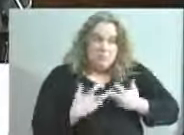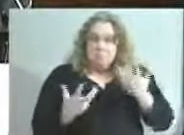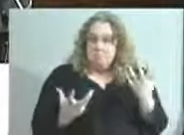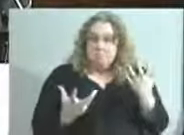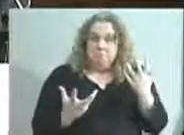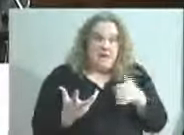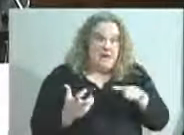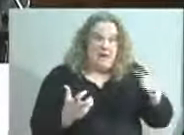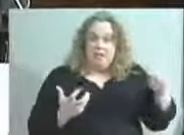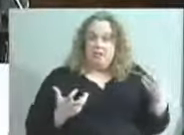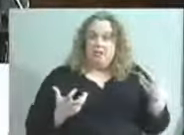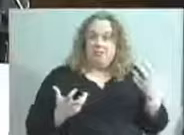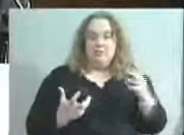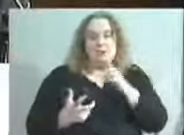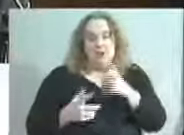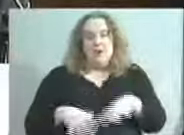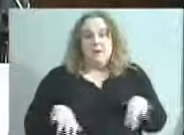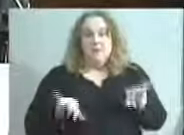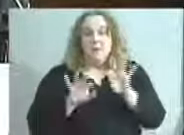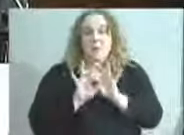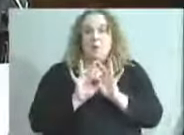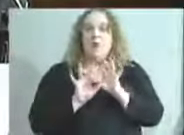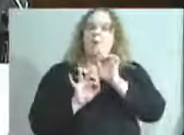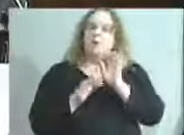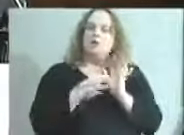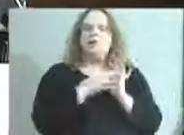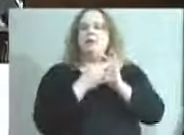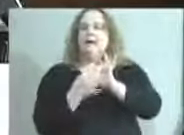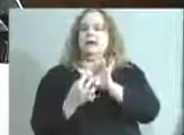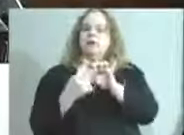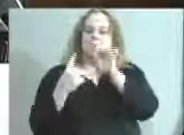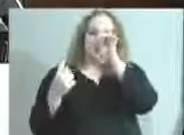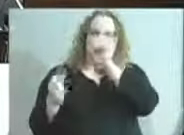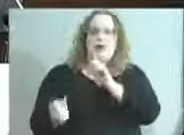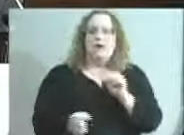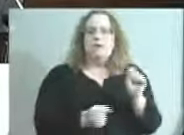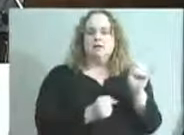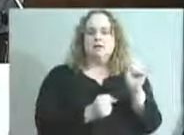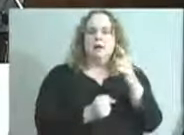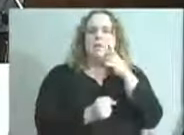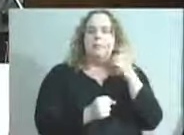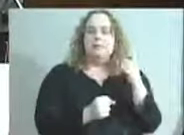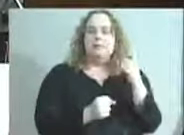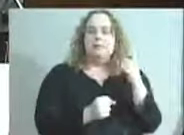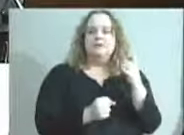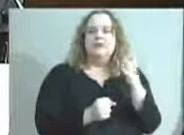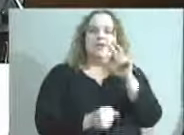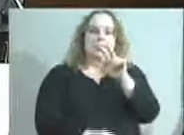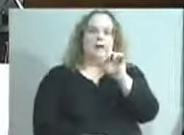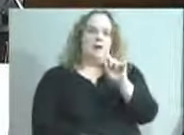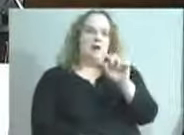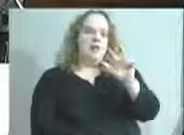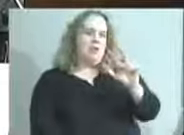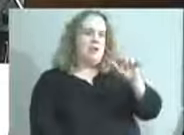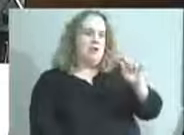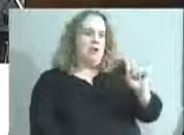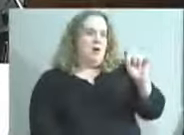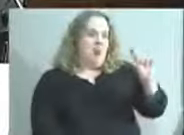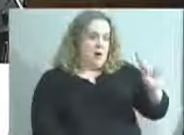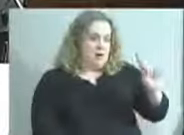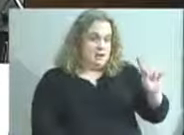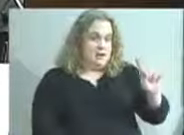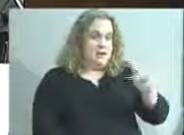I know this will tie into our strategy, at least, you know, the way I can see it is tying in a strategy 3.3.1